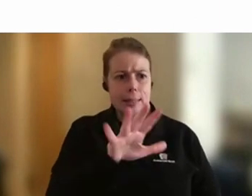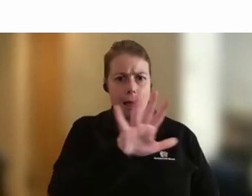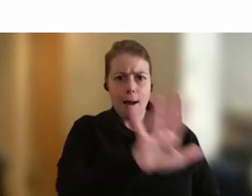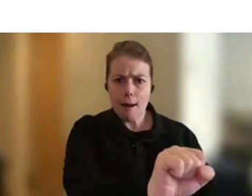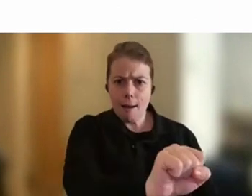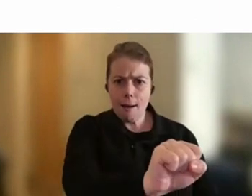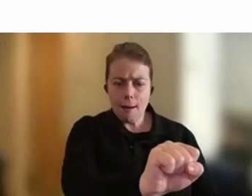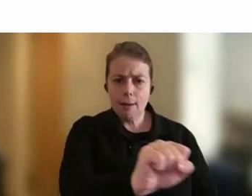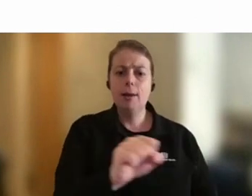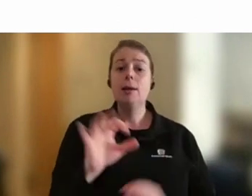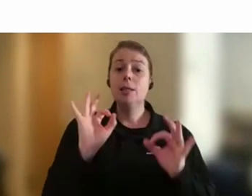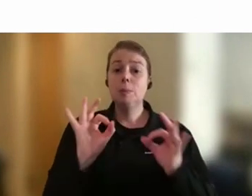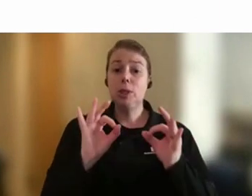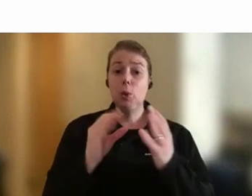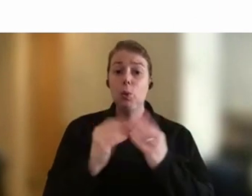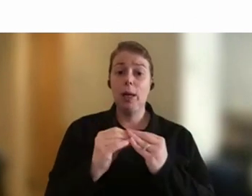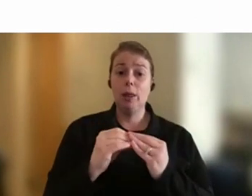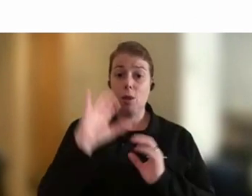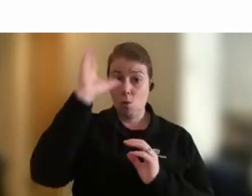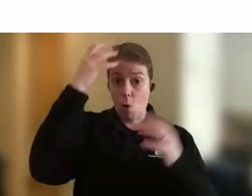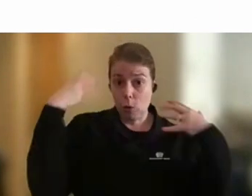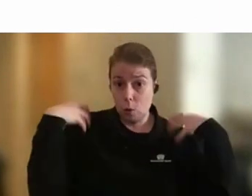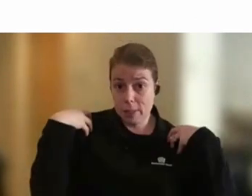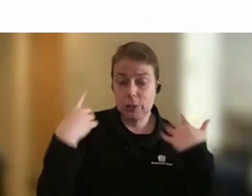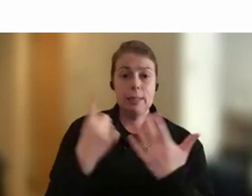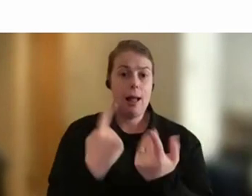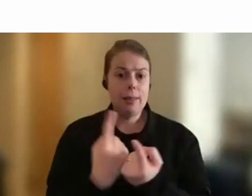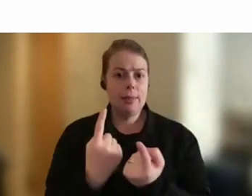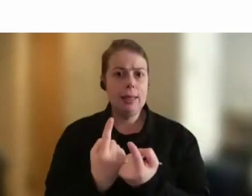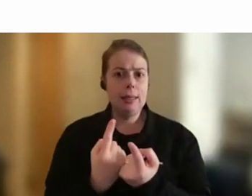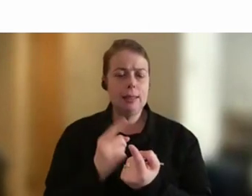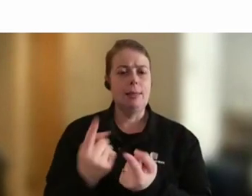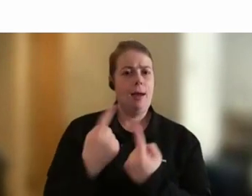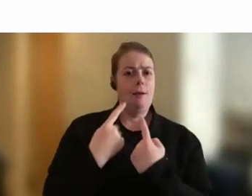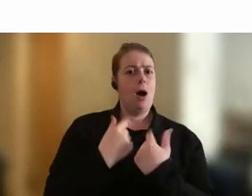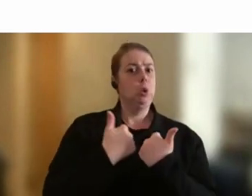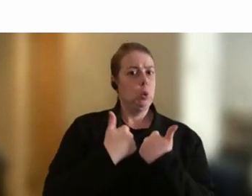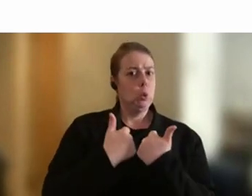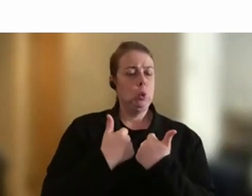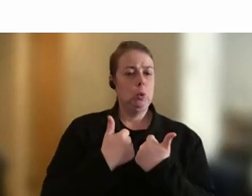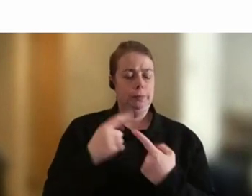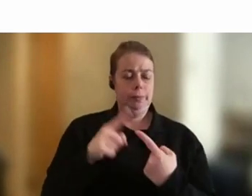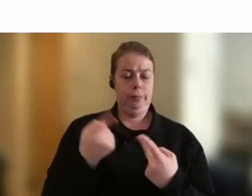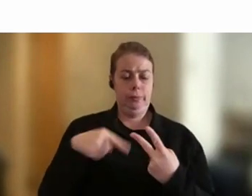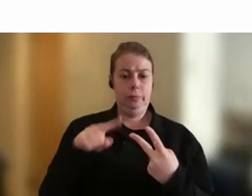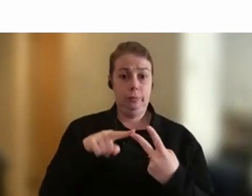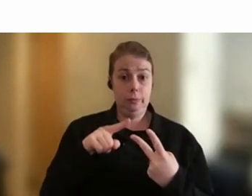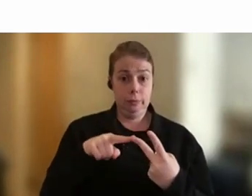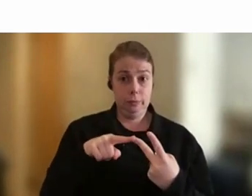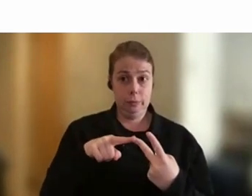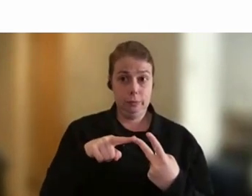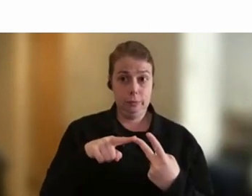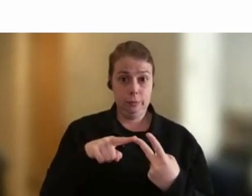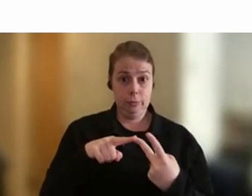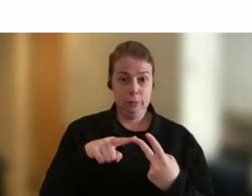we're looking at Royal Commissions and other things, I think that that advice has stood me in very, very good stead. And the second thing that I think that everyone's quite